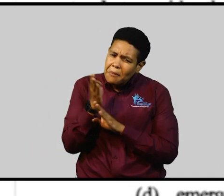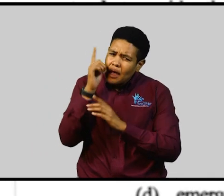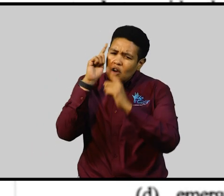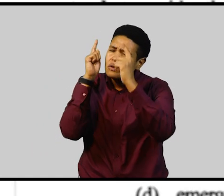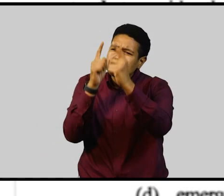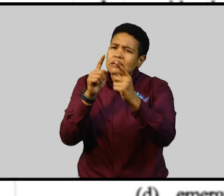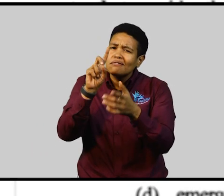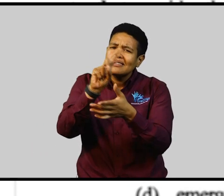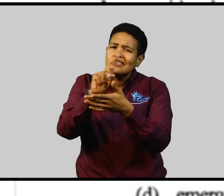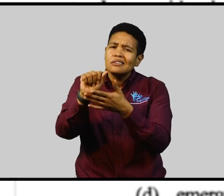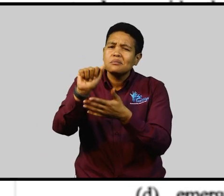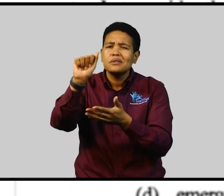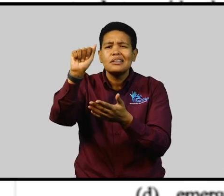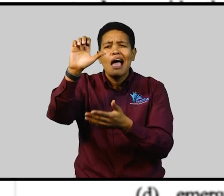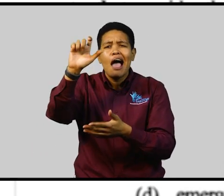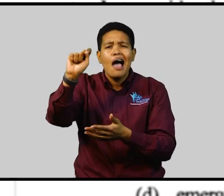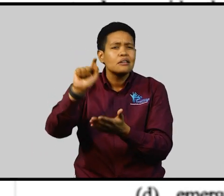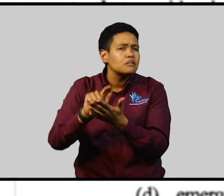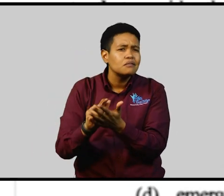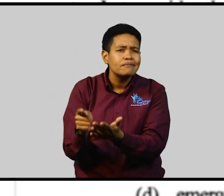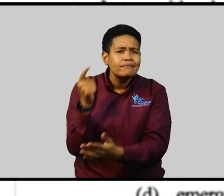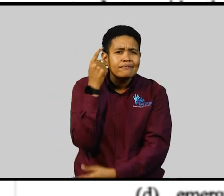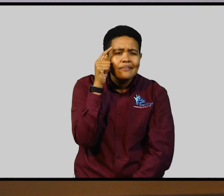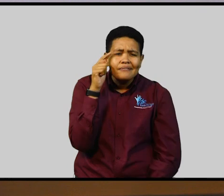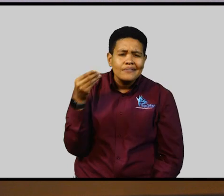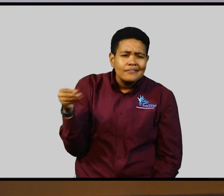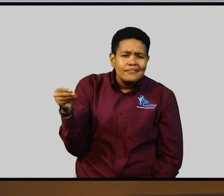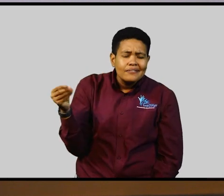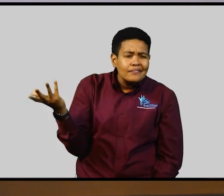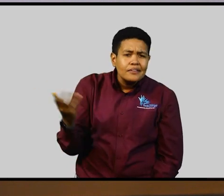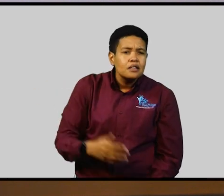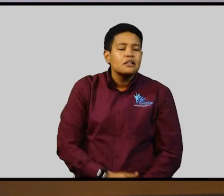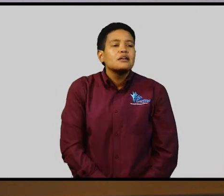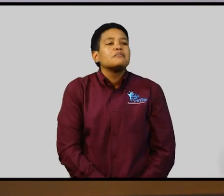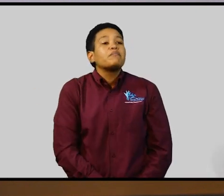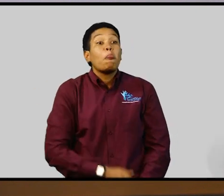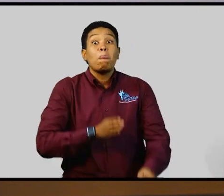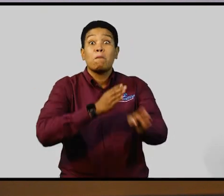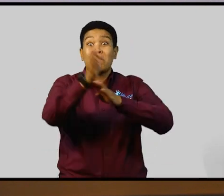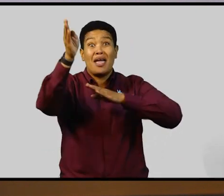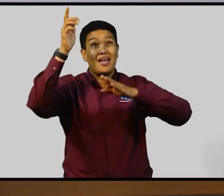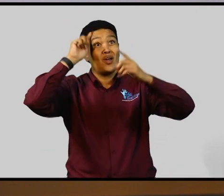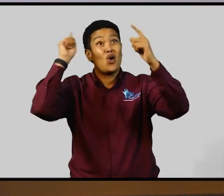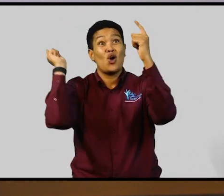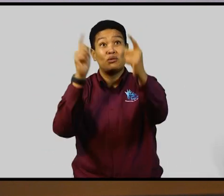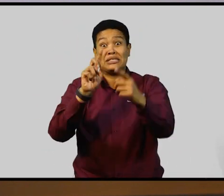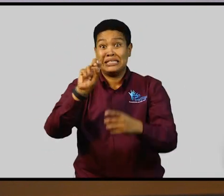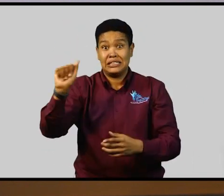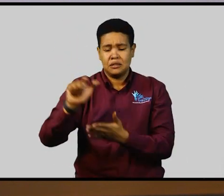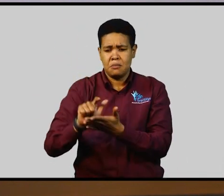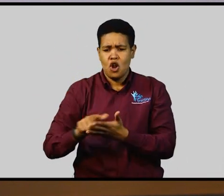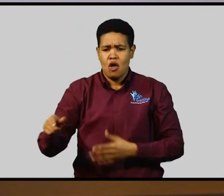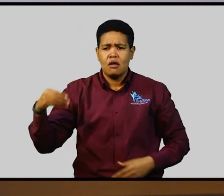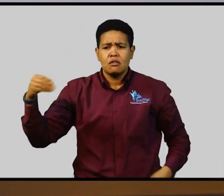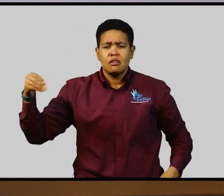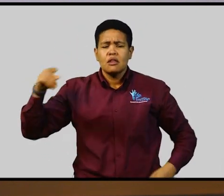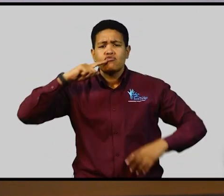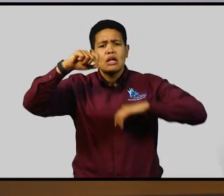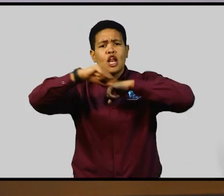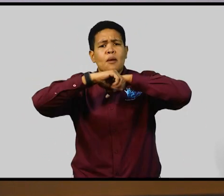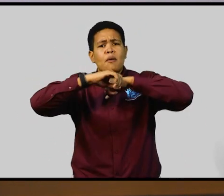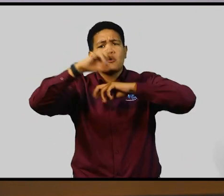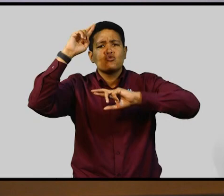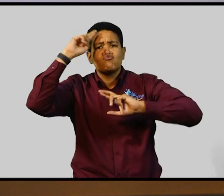objectives of this Disabilities Act? Well, the major objectives of the Disabilities Act is to promote